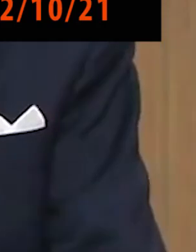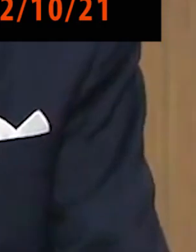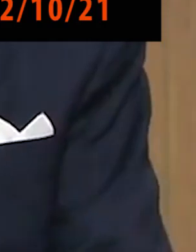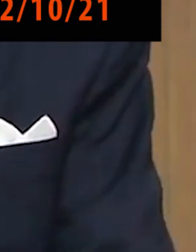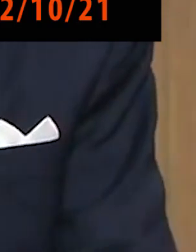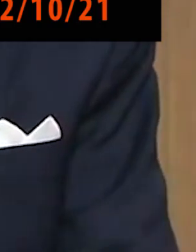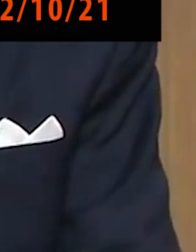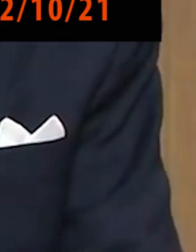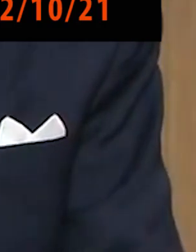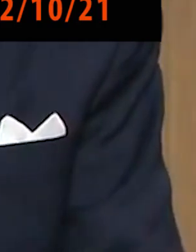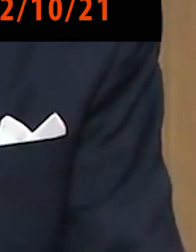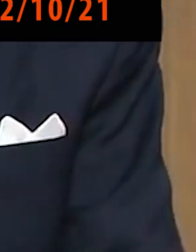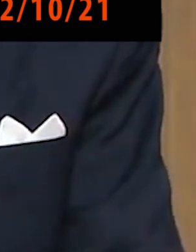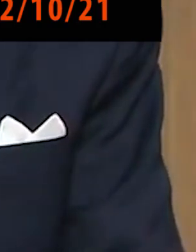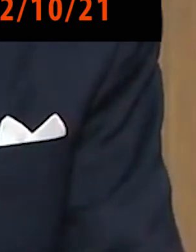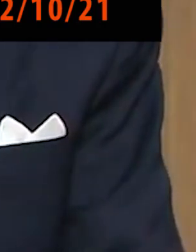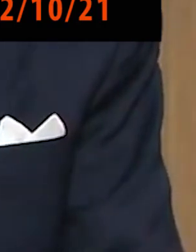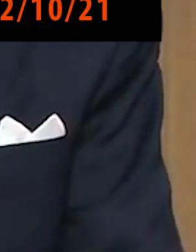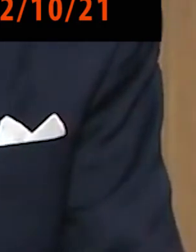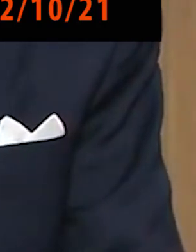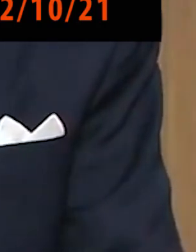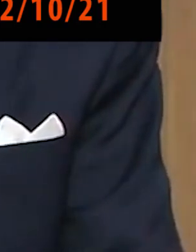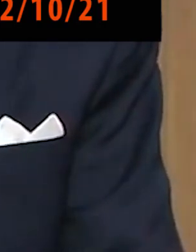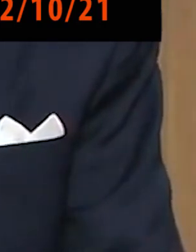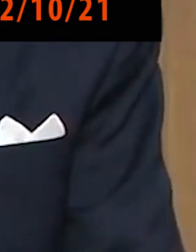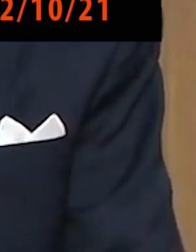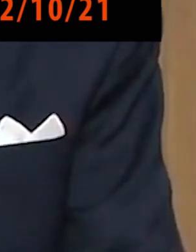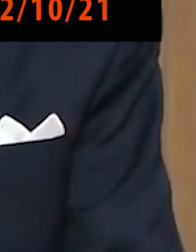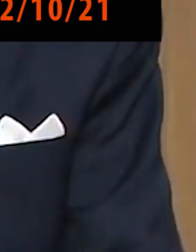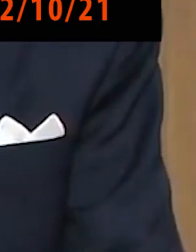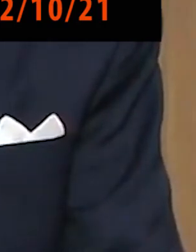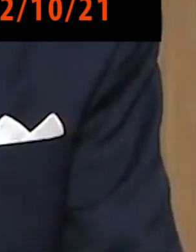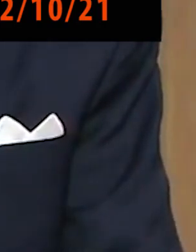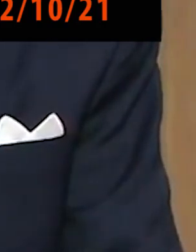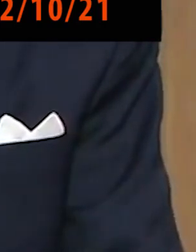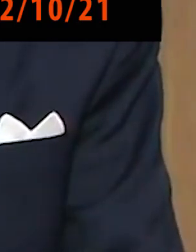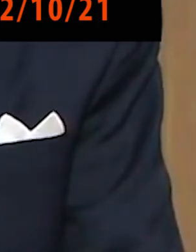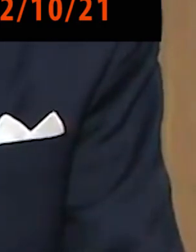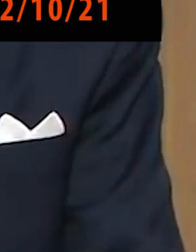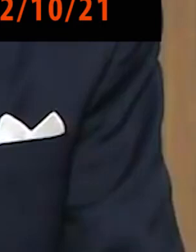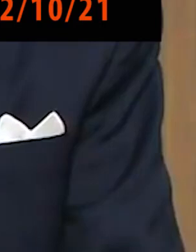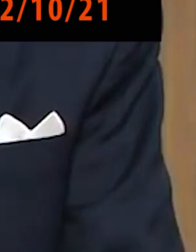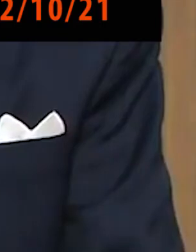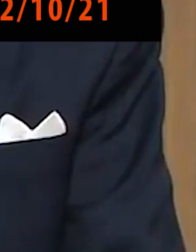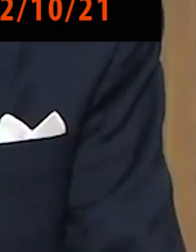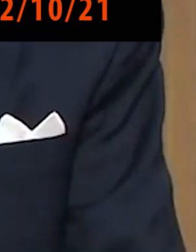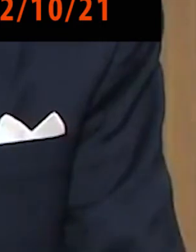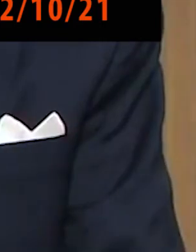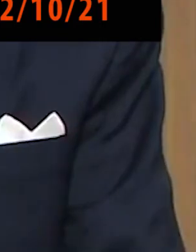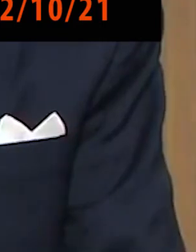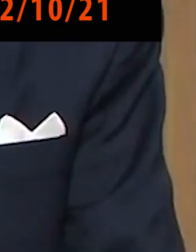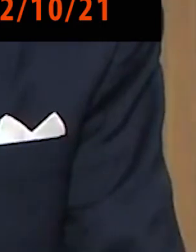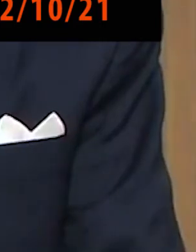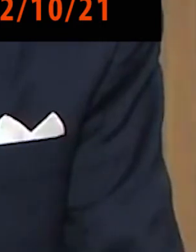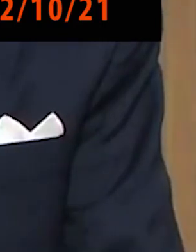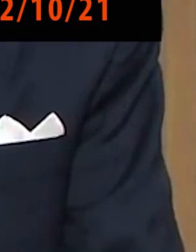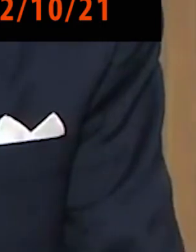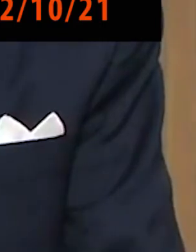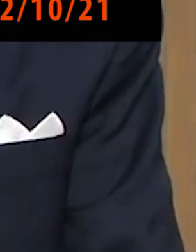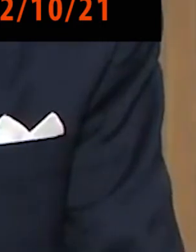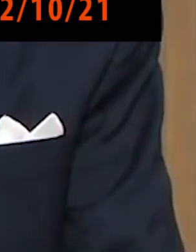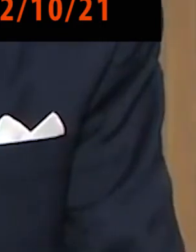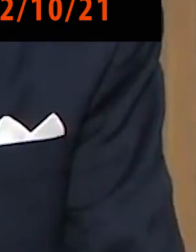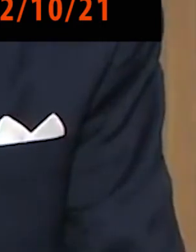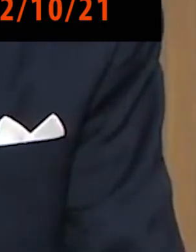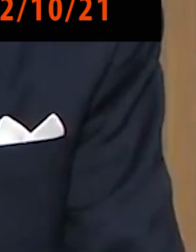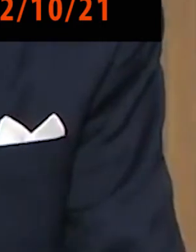used automobiles. So, I mean, it is a real problem. But the point is that has to do with supply chain as